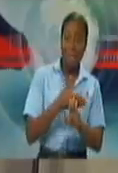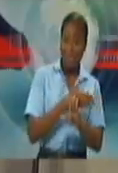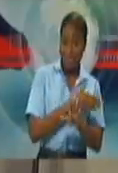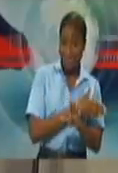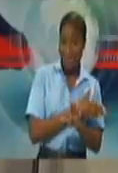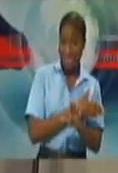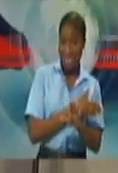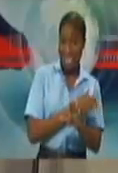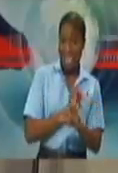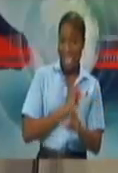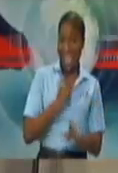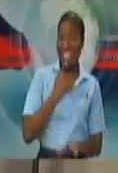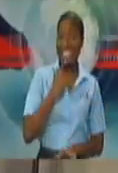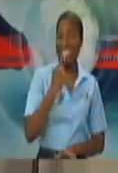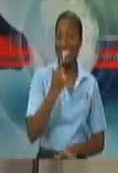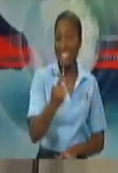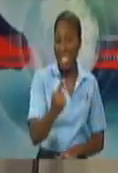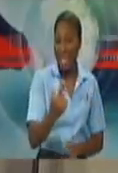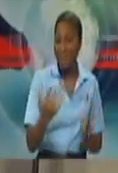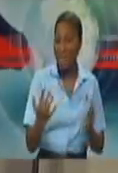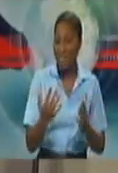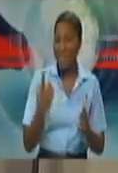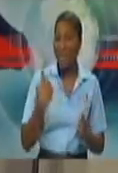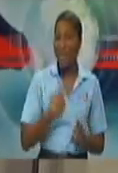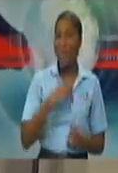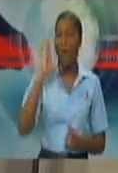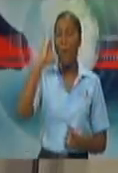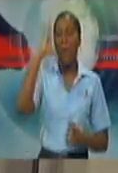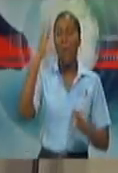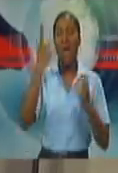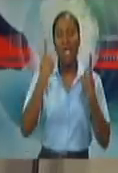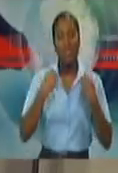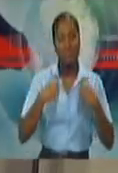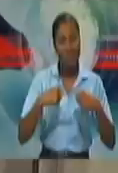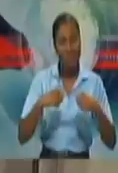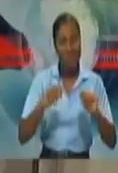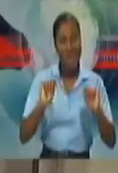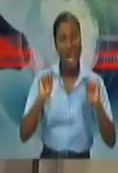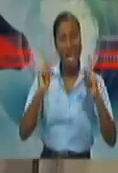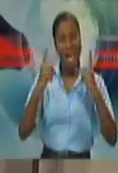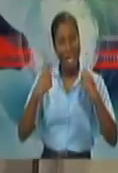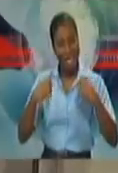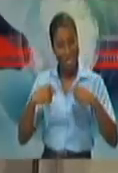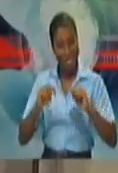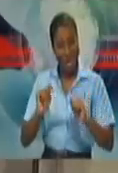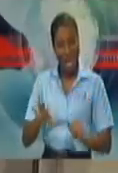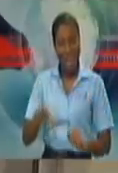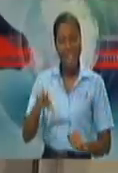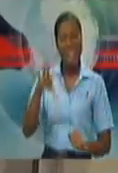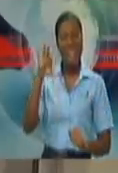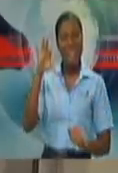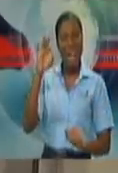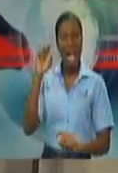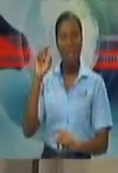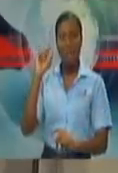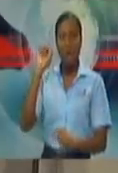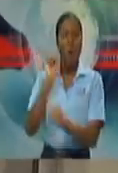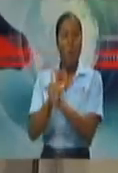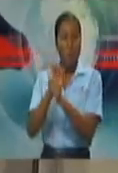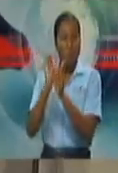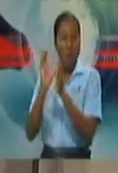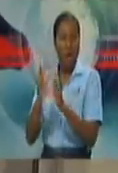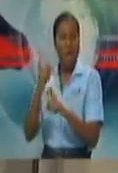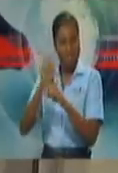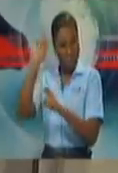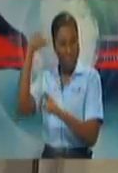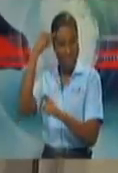conference that we are going to be engaging some more boots on the ground, people on the ground, to assist